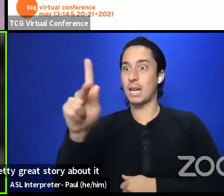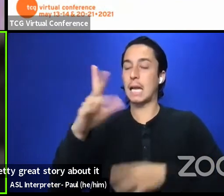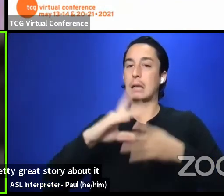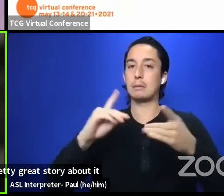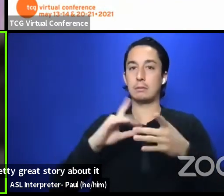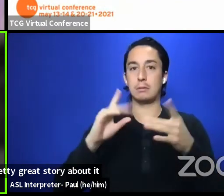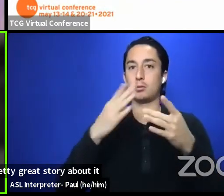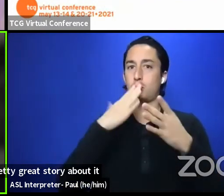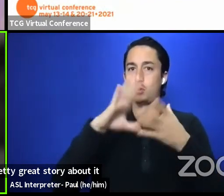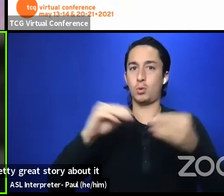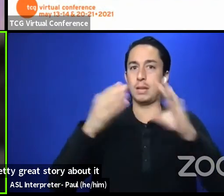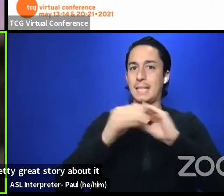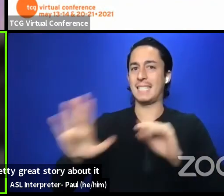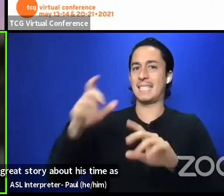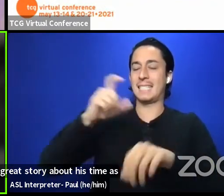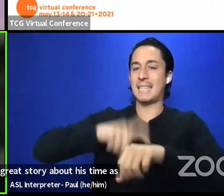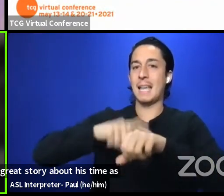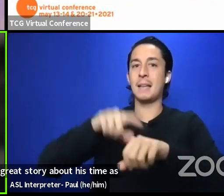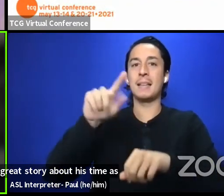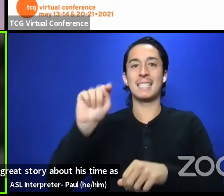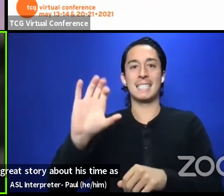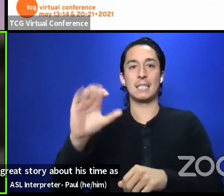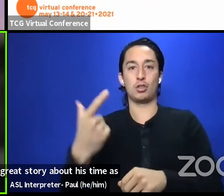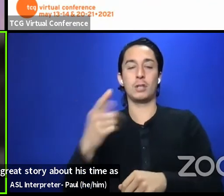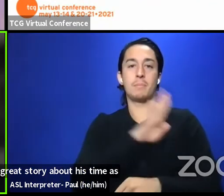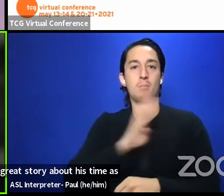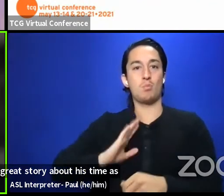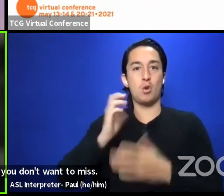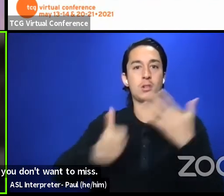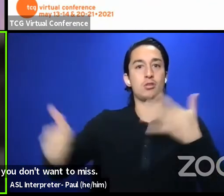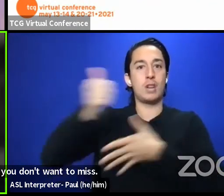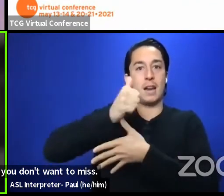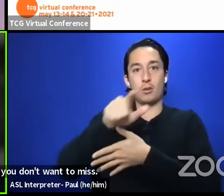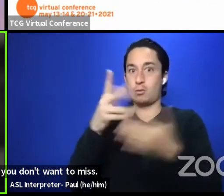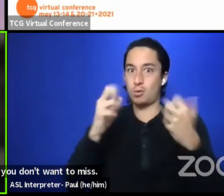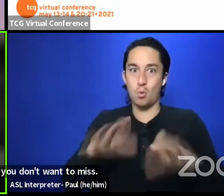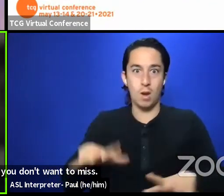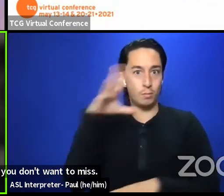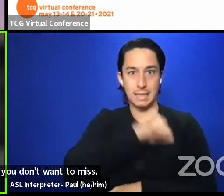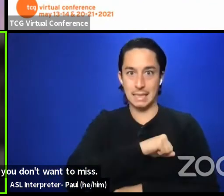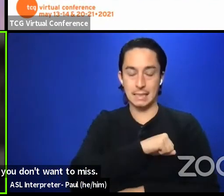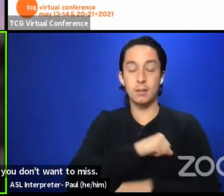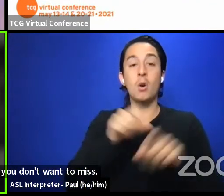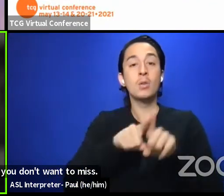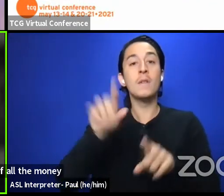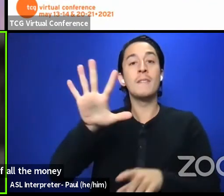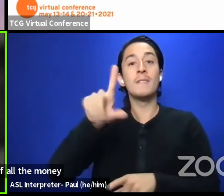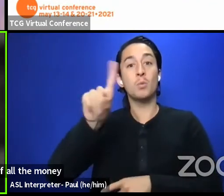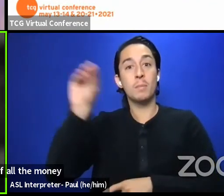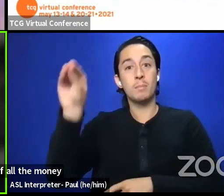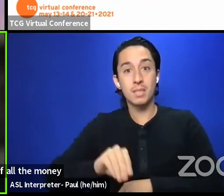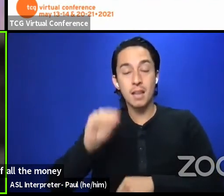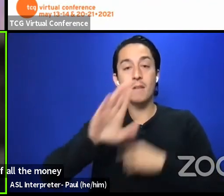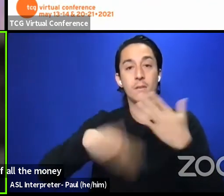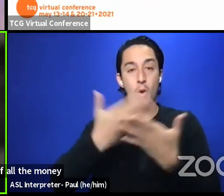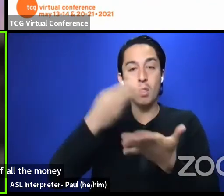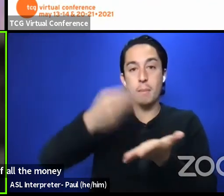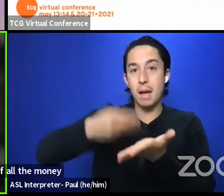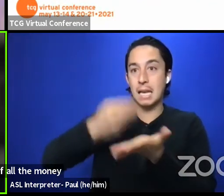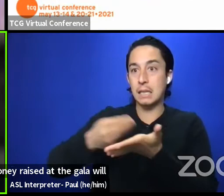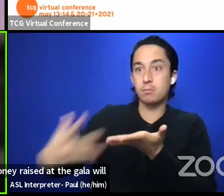as TCG's board chair that you don't want to miss. Also, 51% of all the money raised at the gala